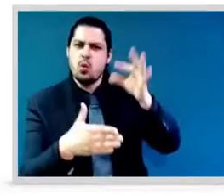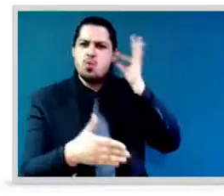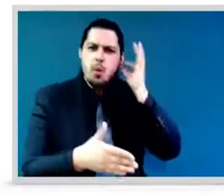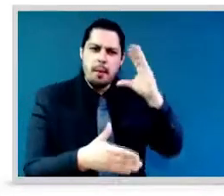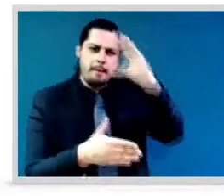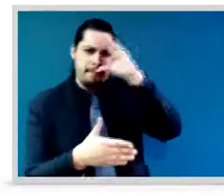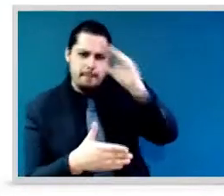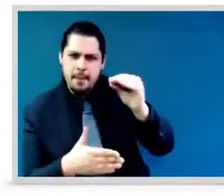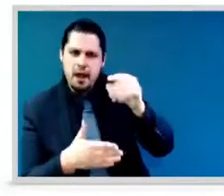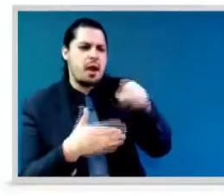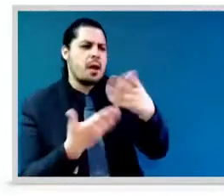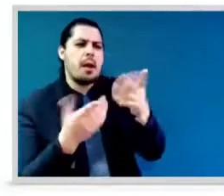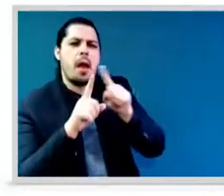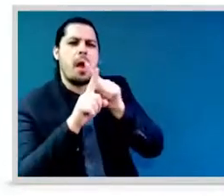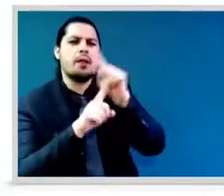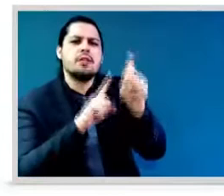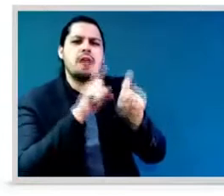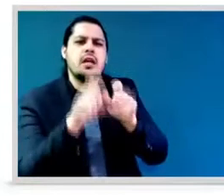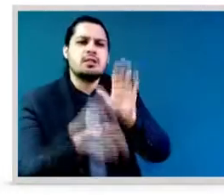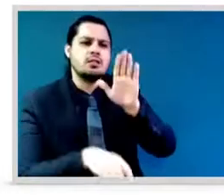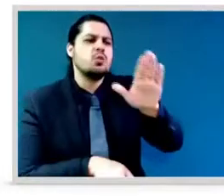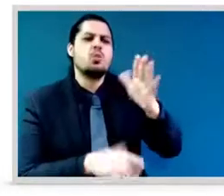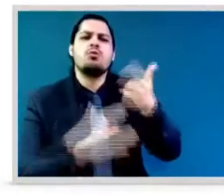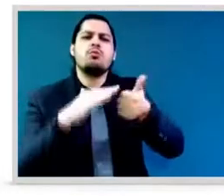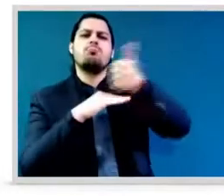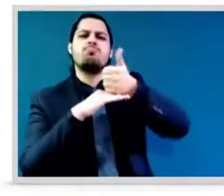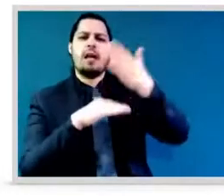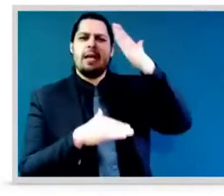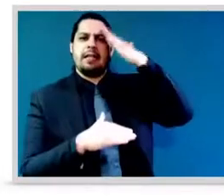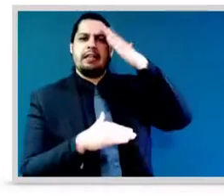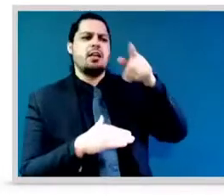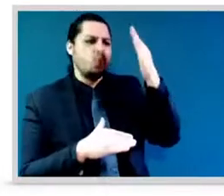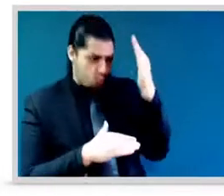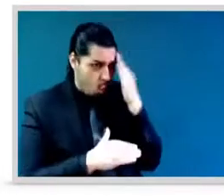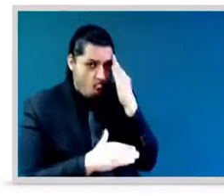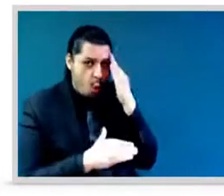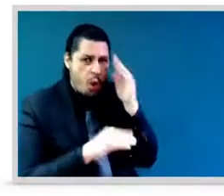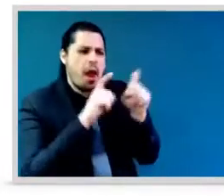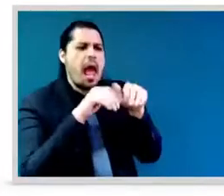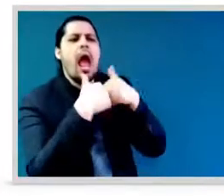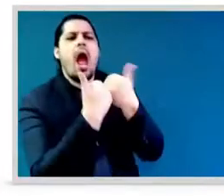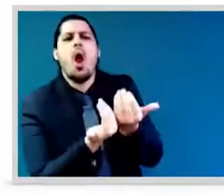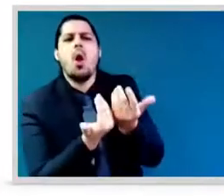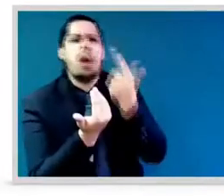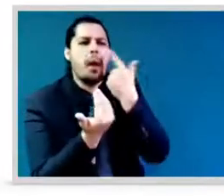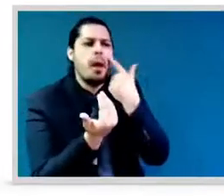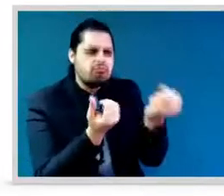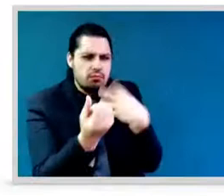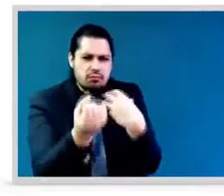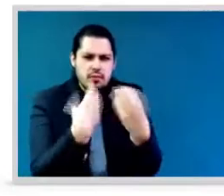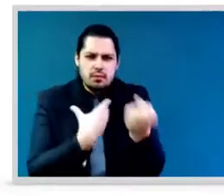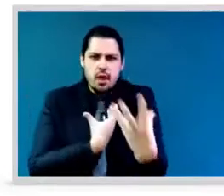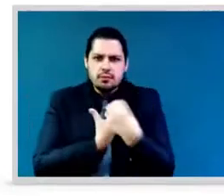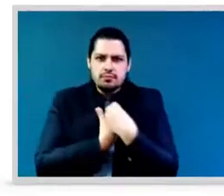study are that uh both uh men and women still do not view women um